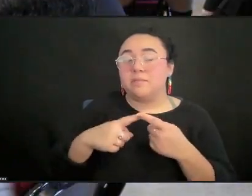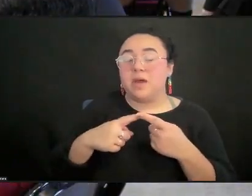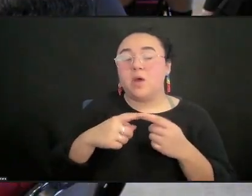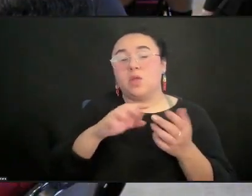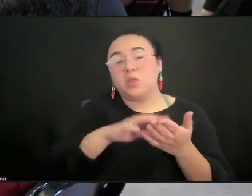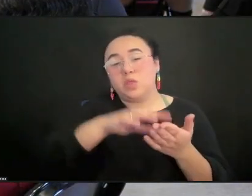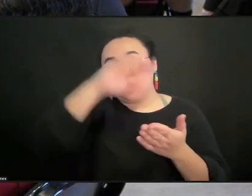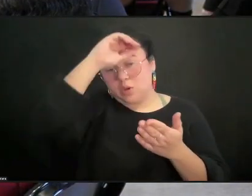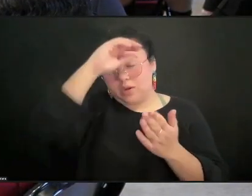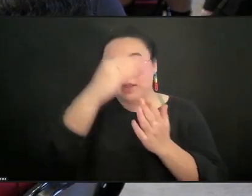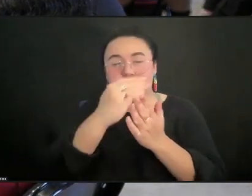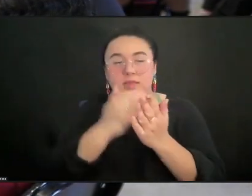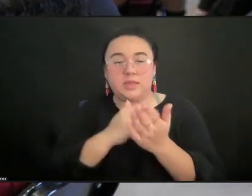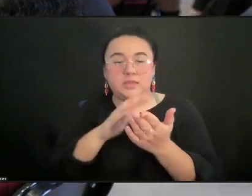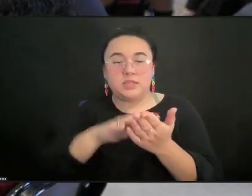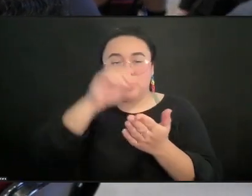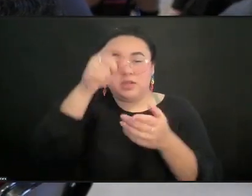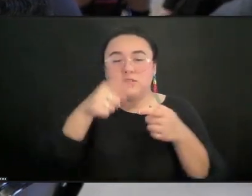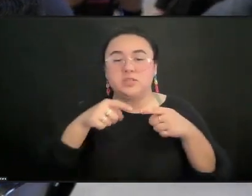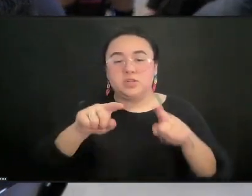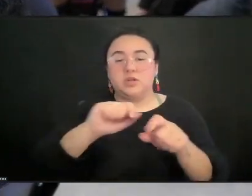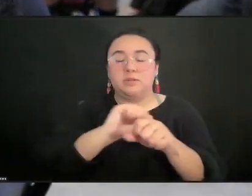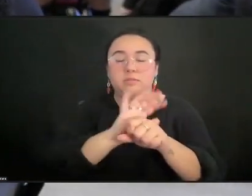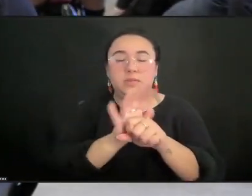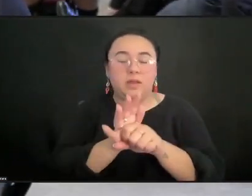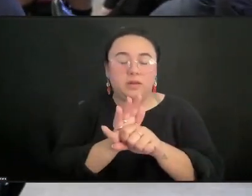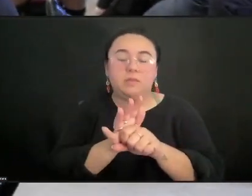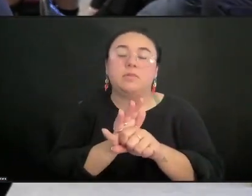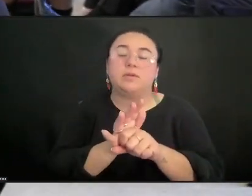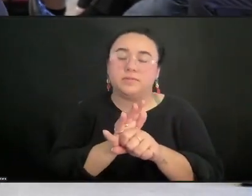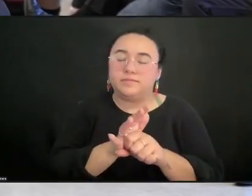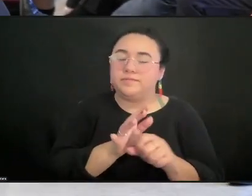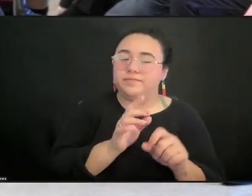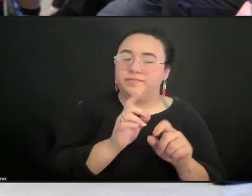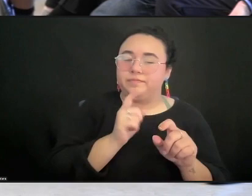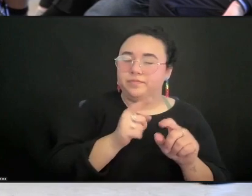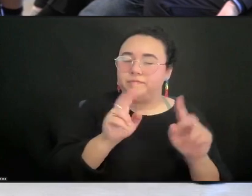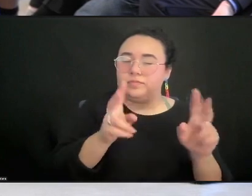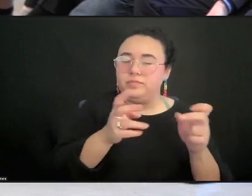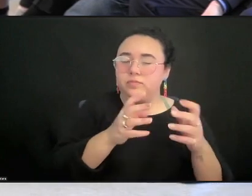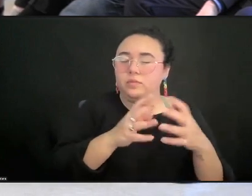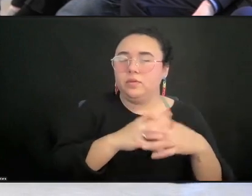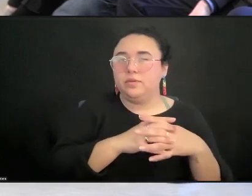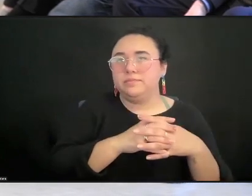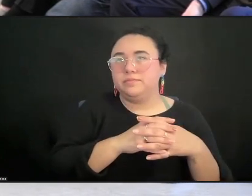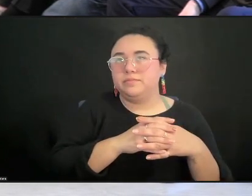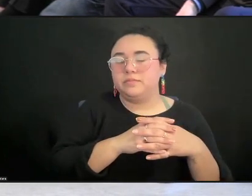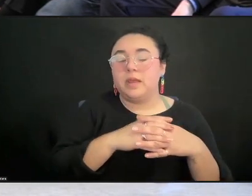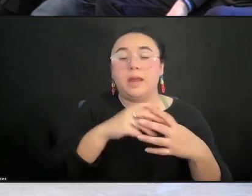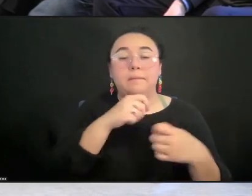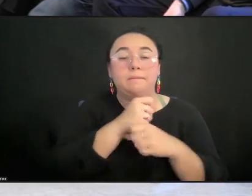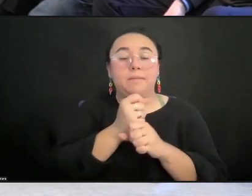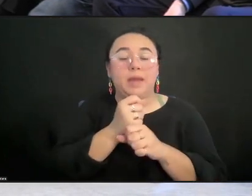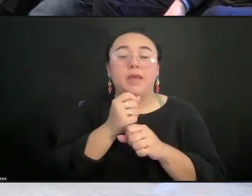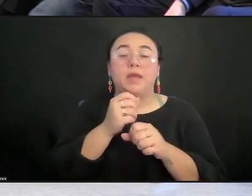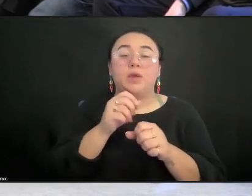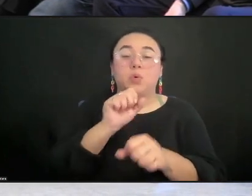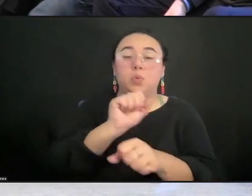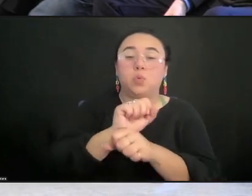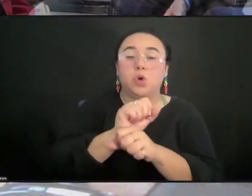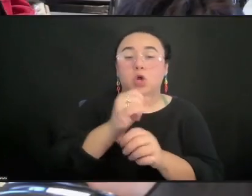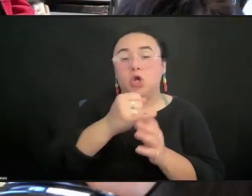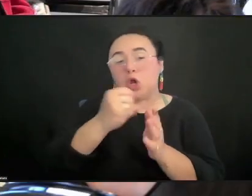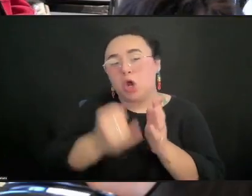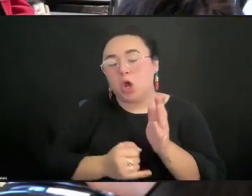but also just thinking about creating work internationally or commissioning new work internationally,